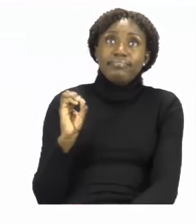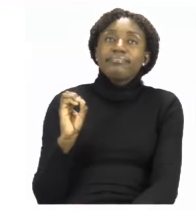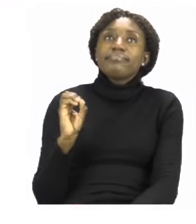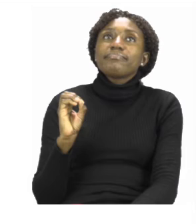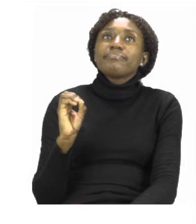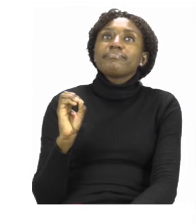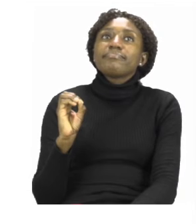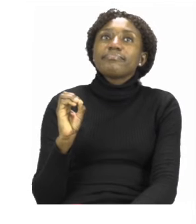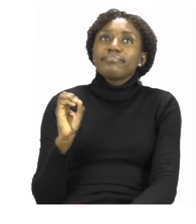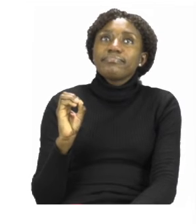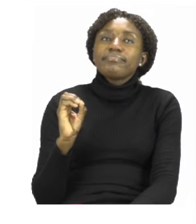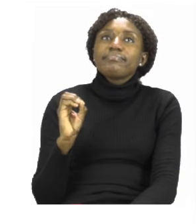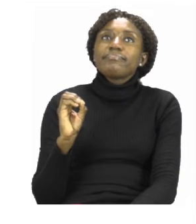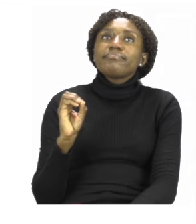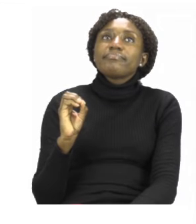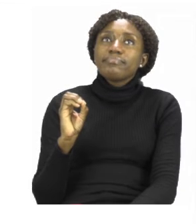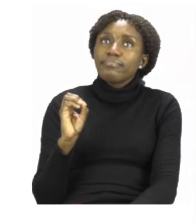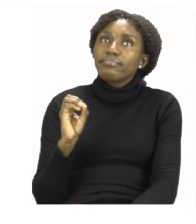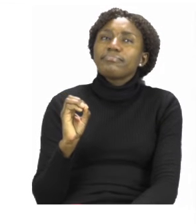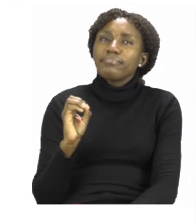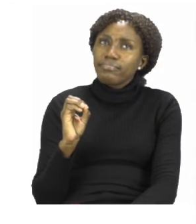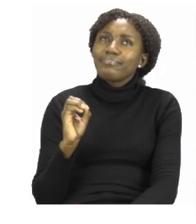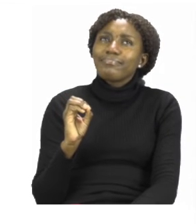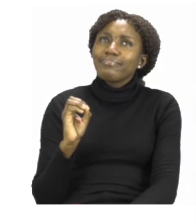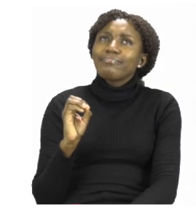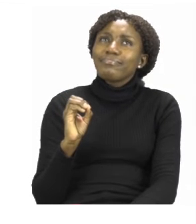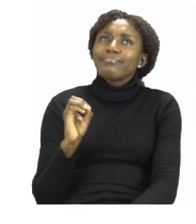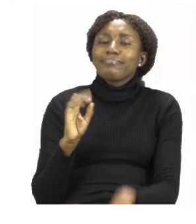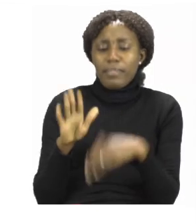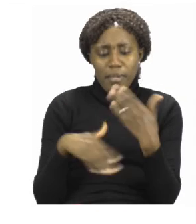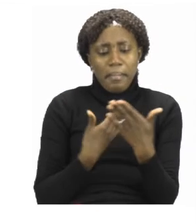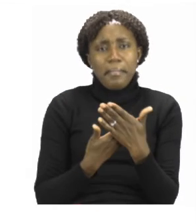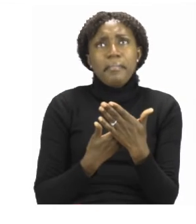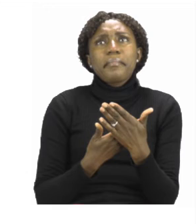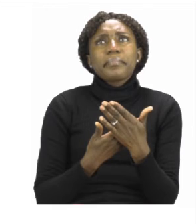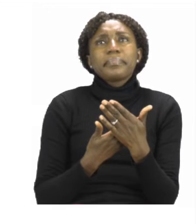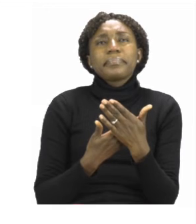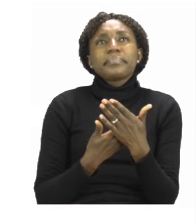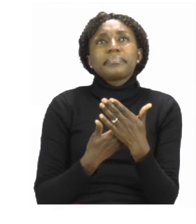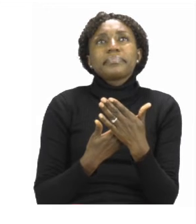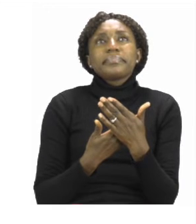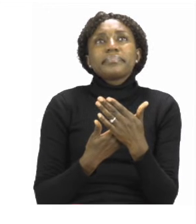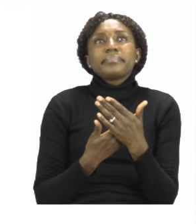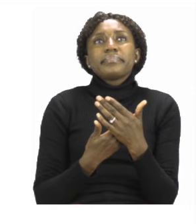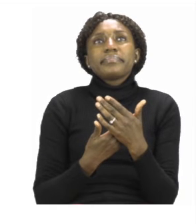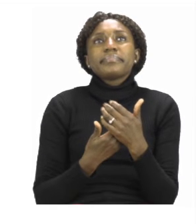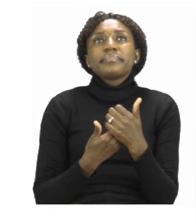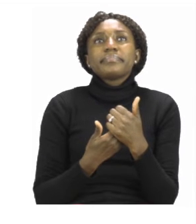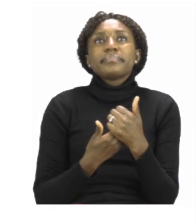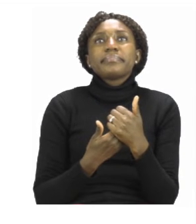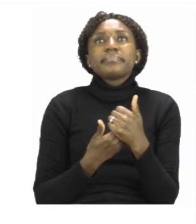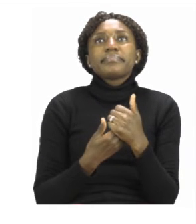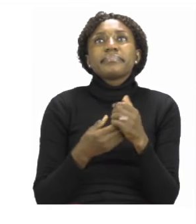On page 30 we have more pictures and here we are going to